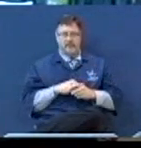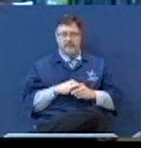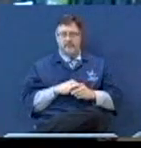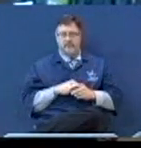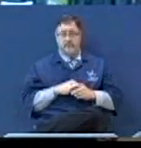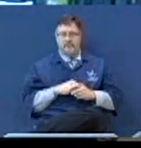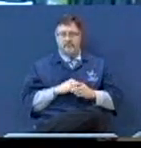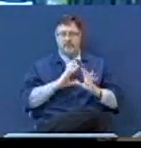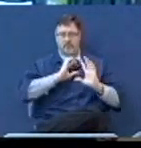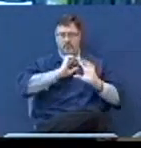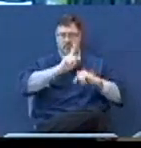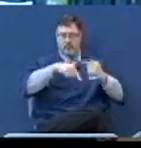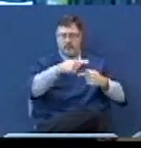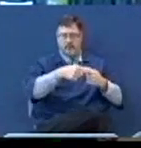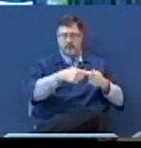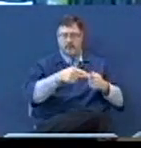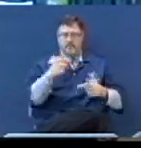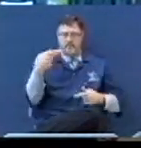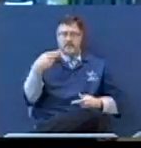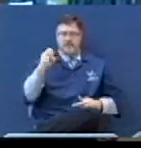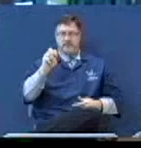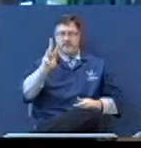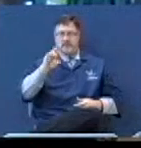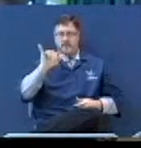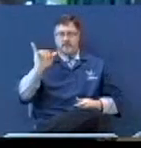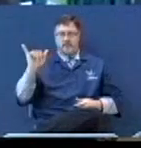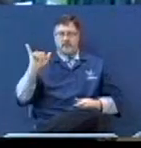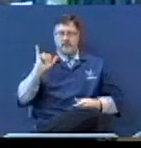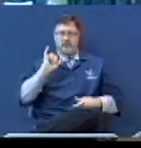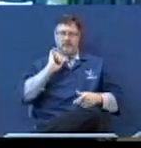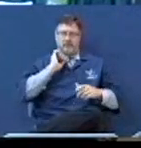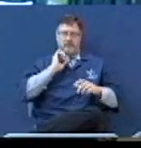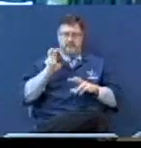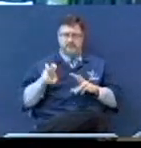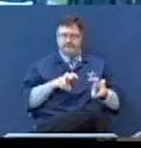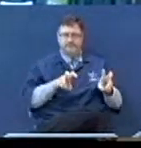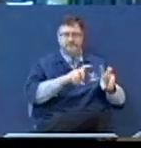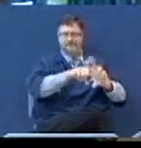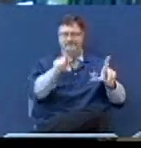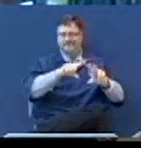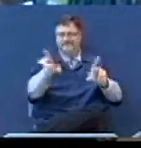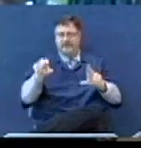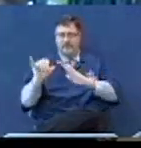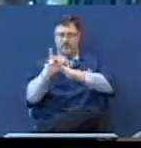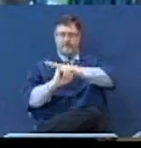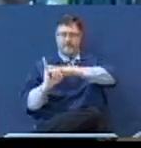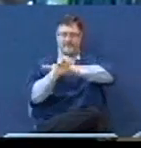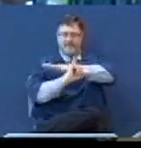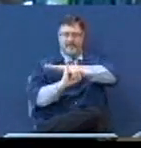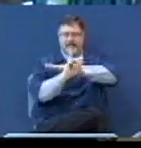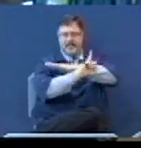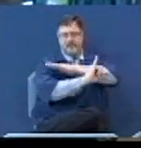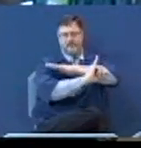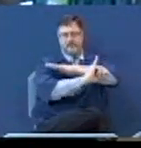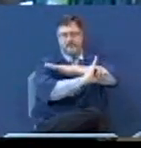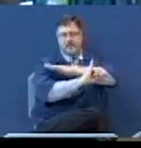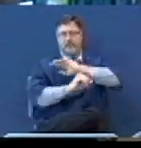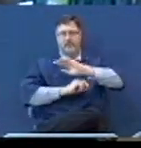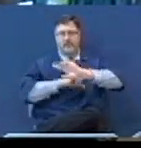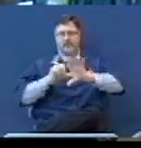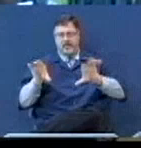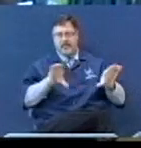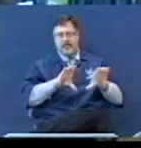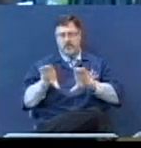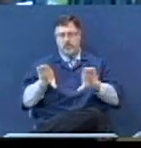And when I went over there, we visited all of the island. I mean, we went everywhere, done everything you could do that I could